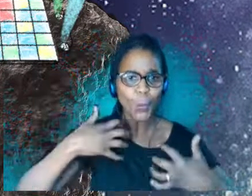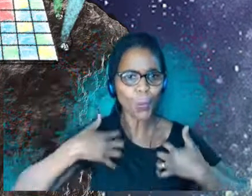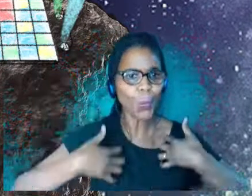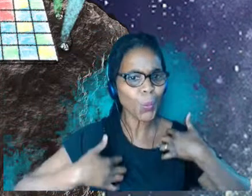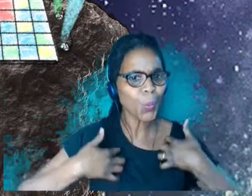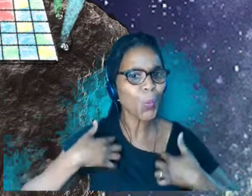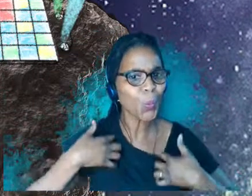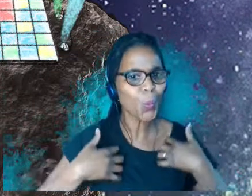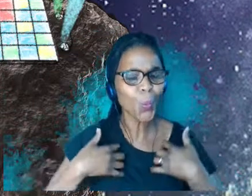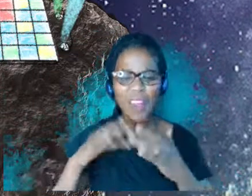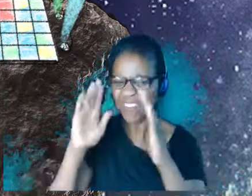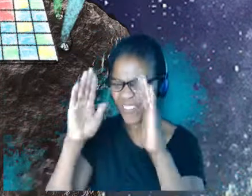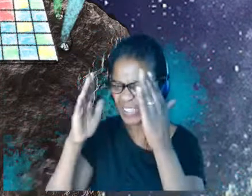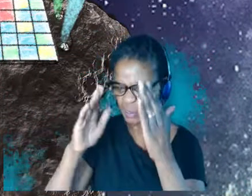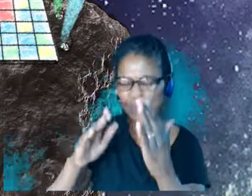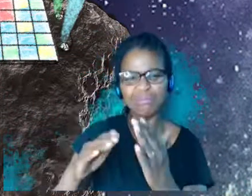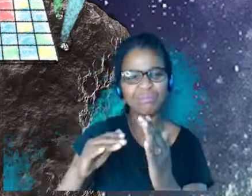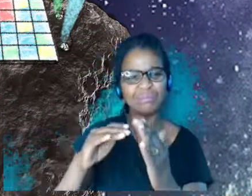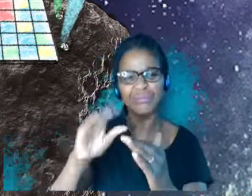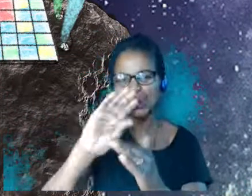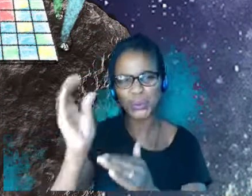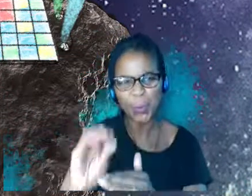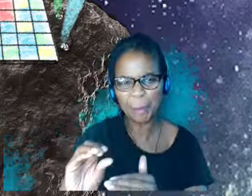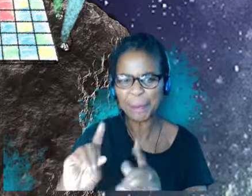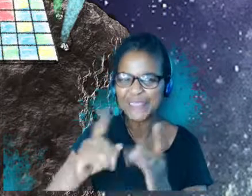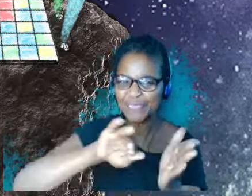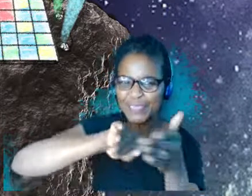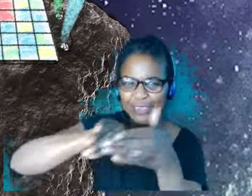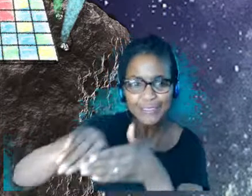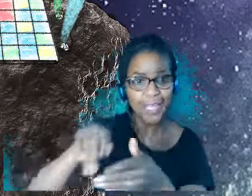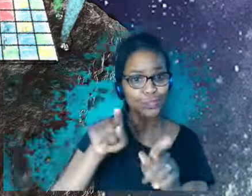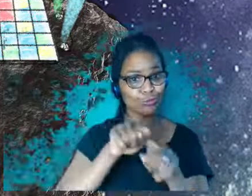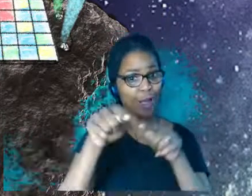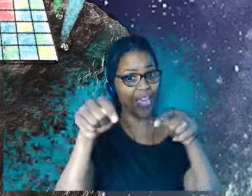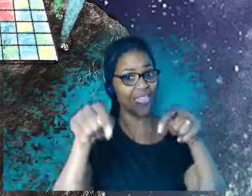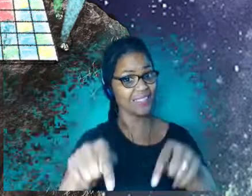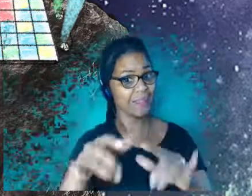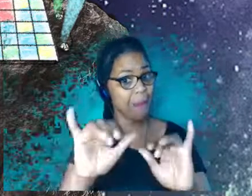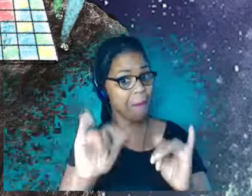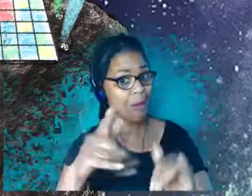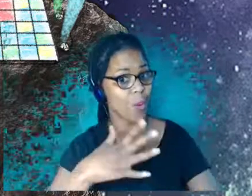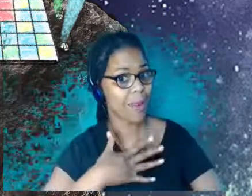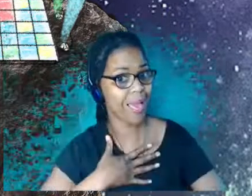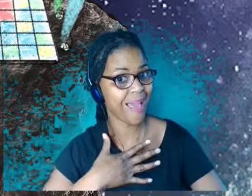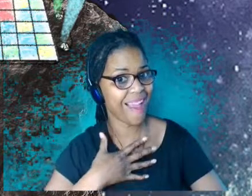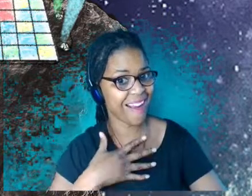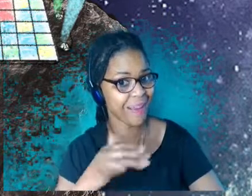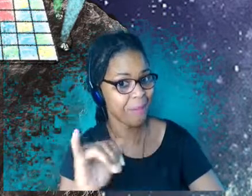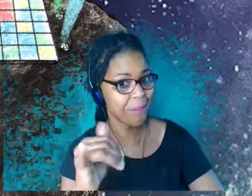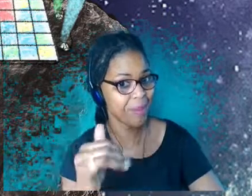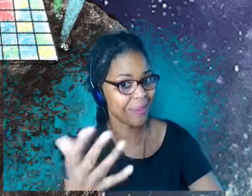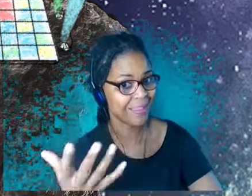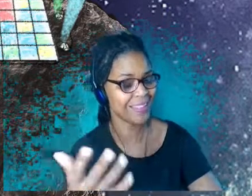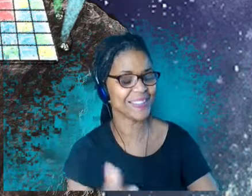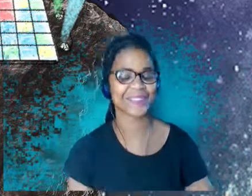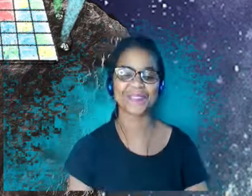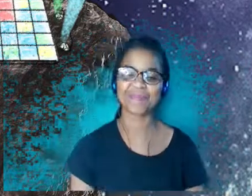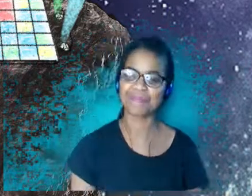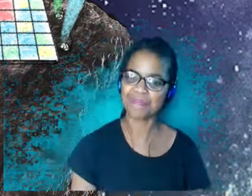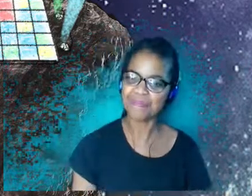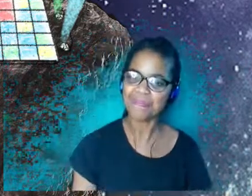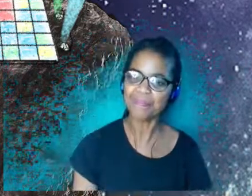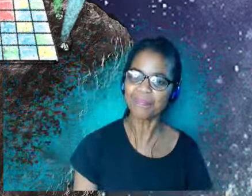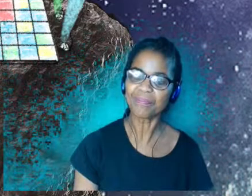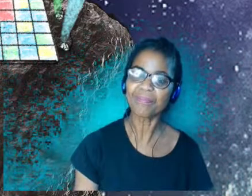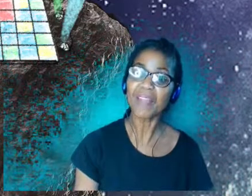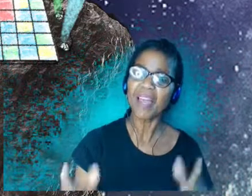Facebook. But yeah, try it, you might like it. I think the difference in space is that it's really tangible.